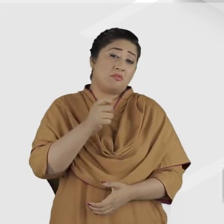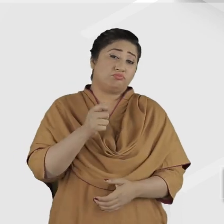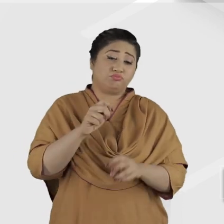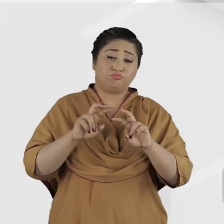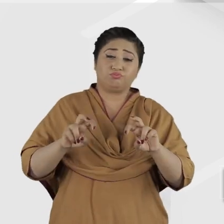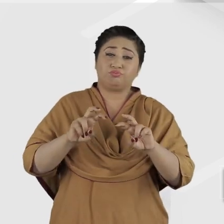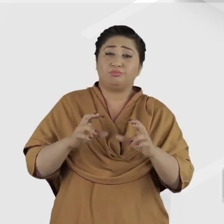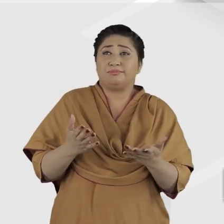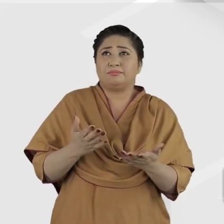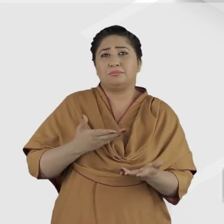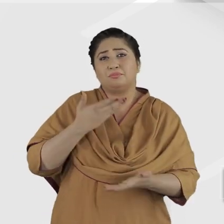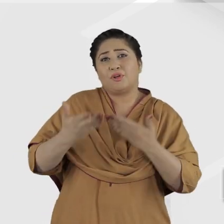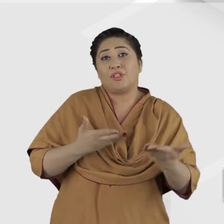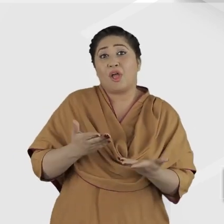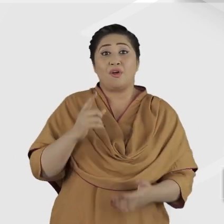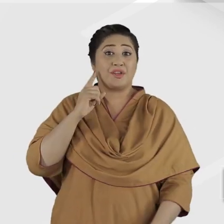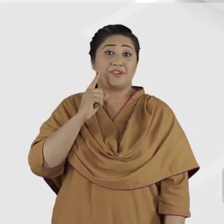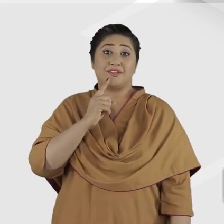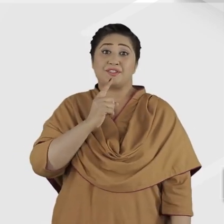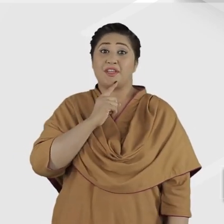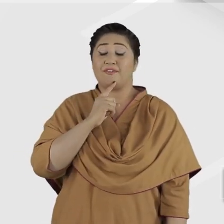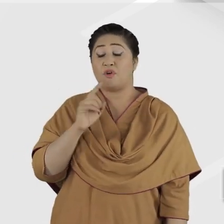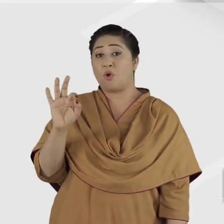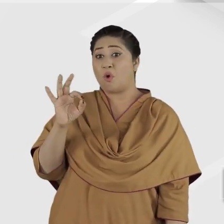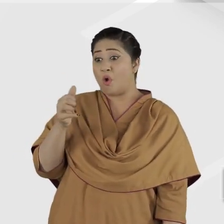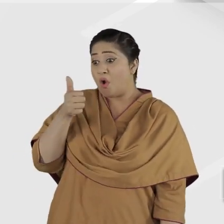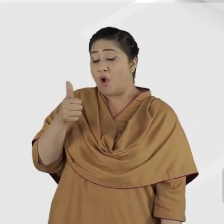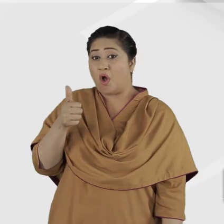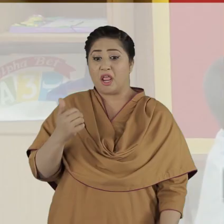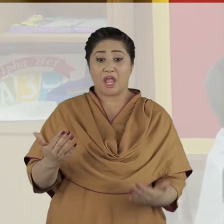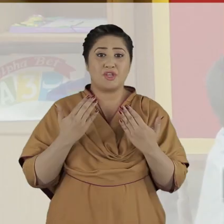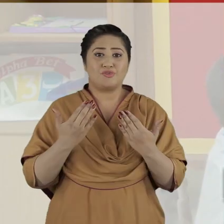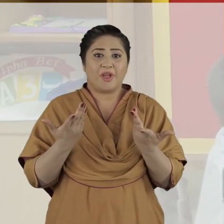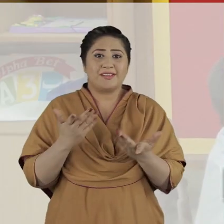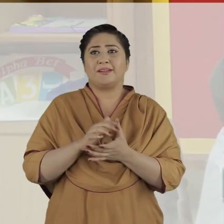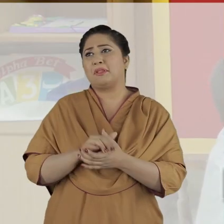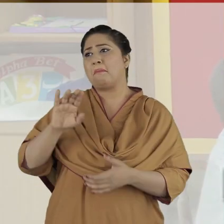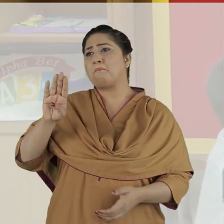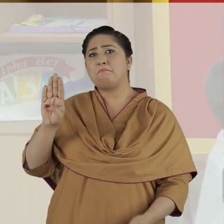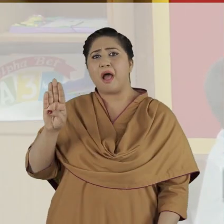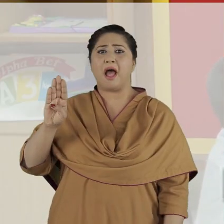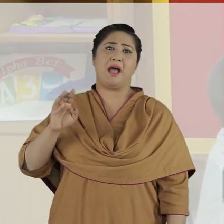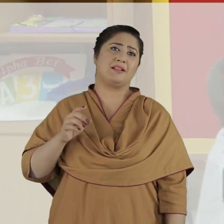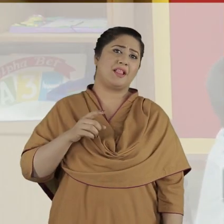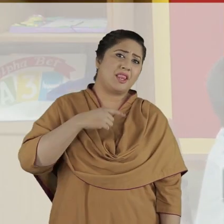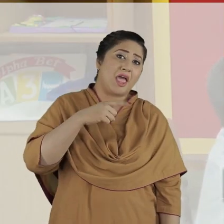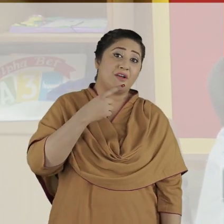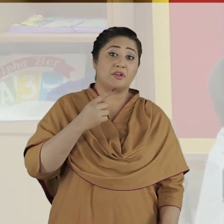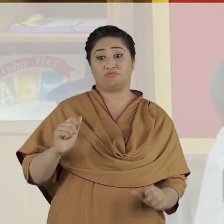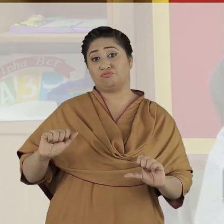Research shows that deaf children given quality education in a bilingual setting